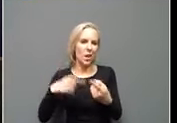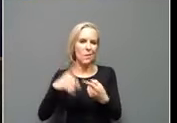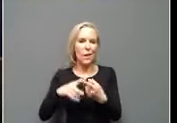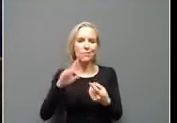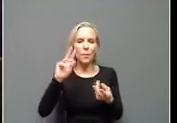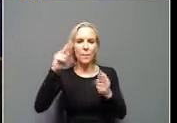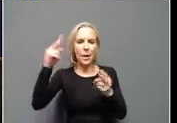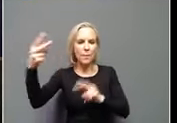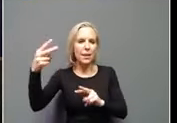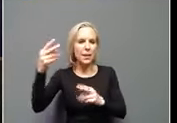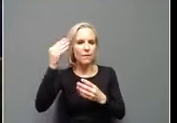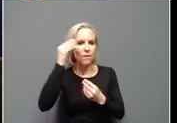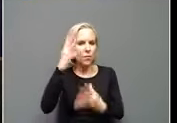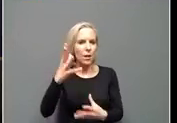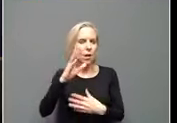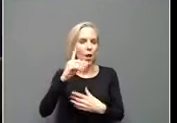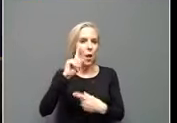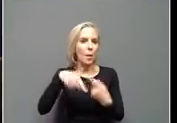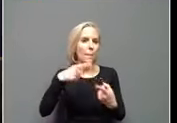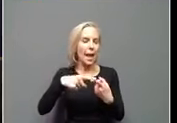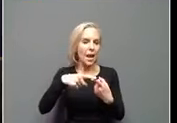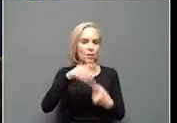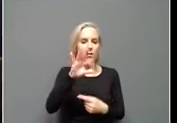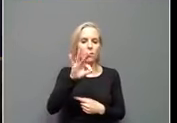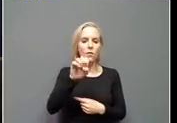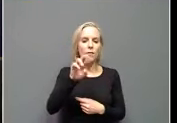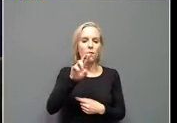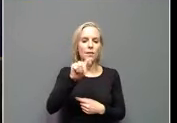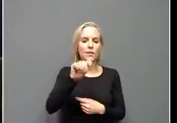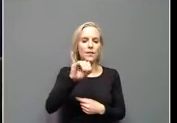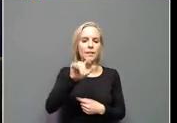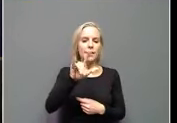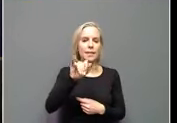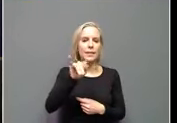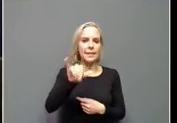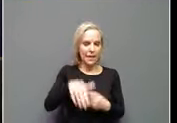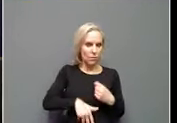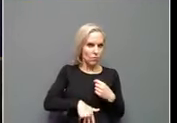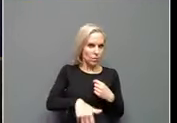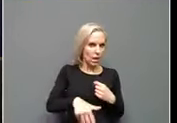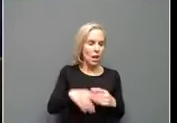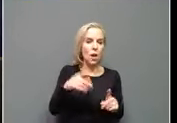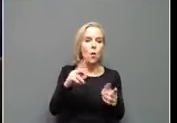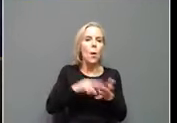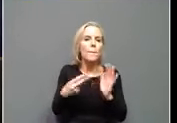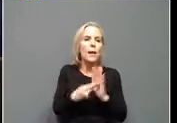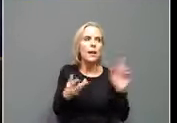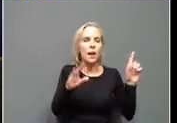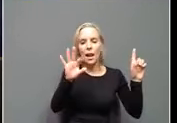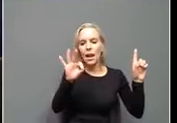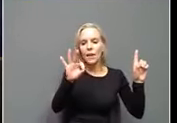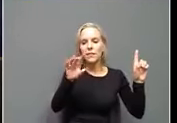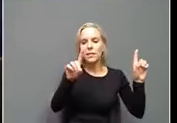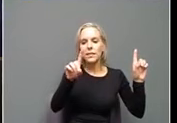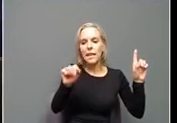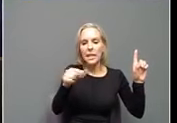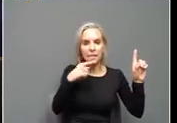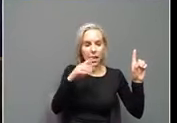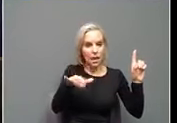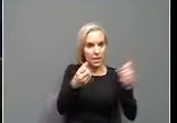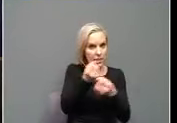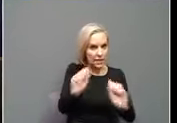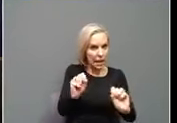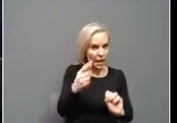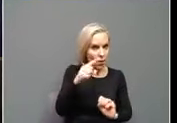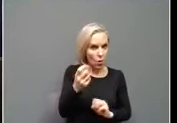on fertility and also what it will mean if the FDA says this vaccine is safe for 12